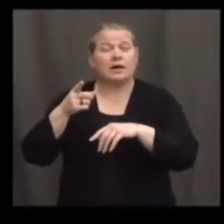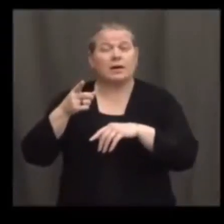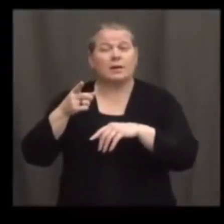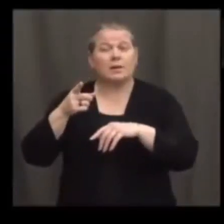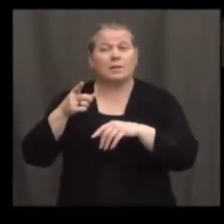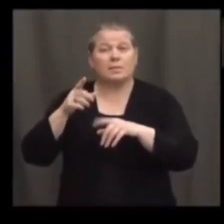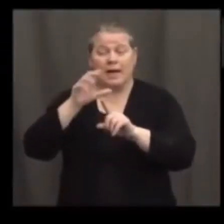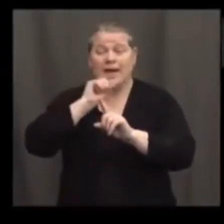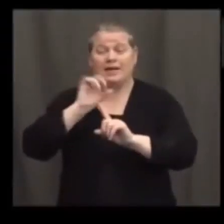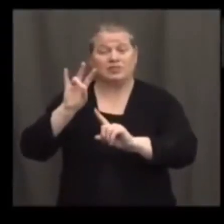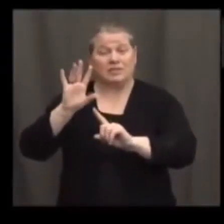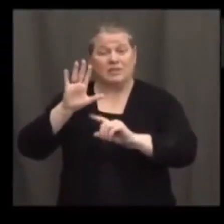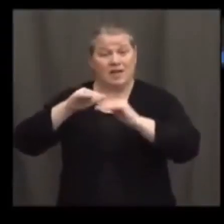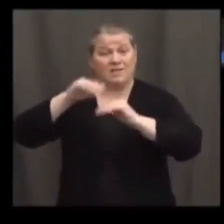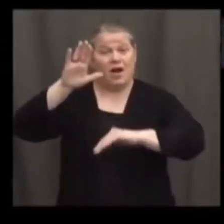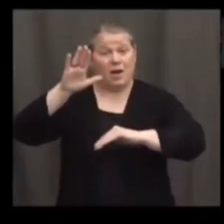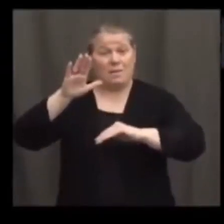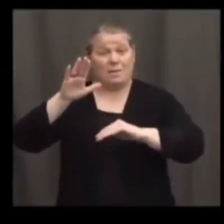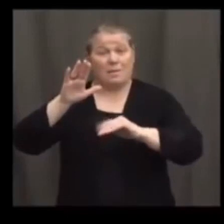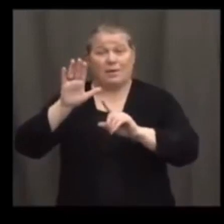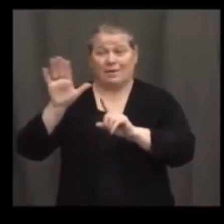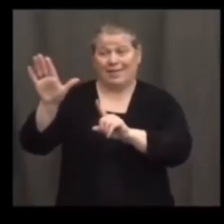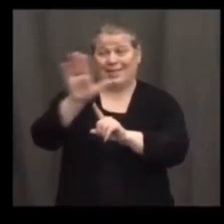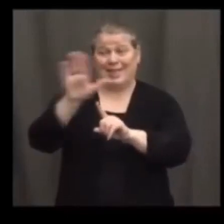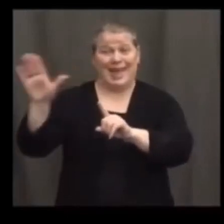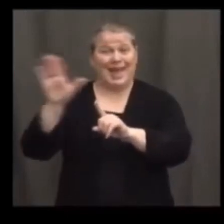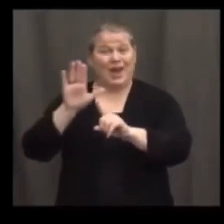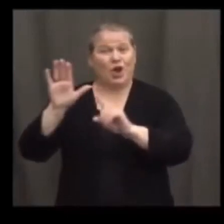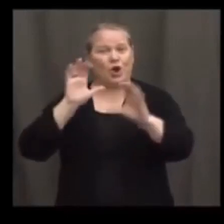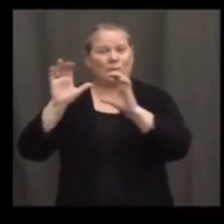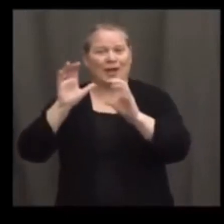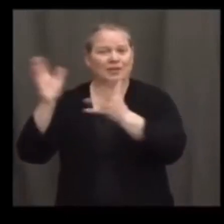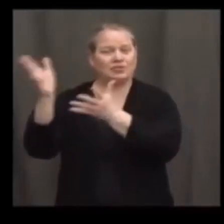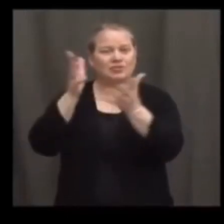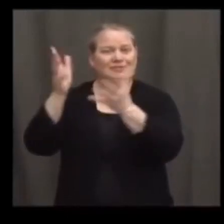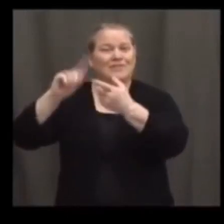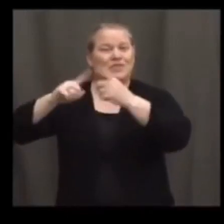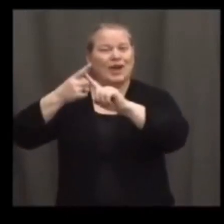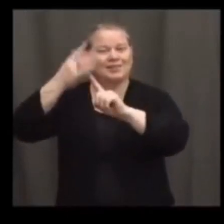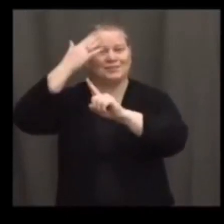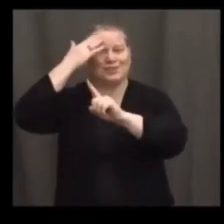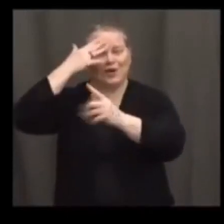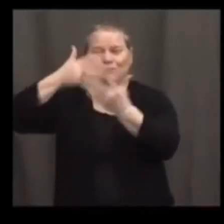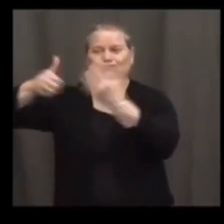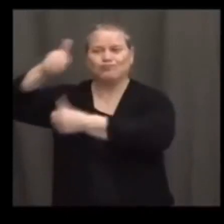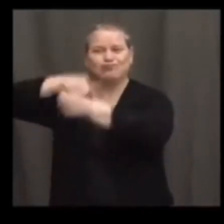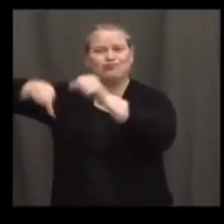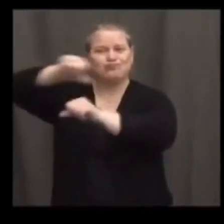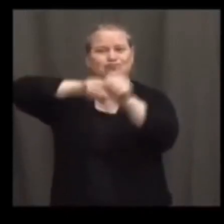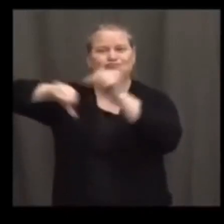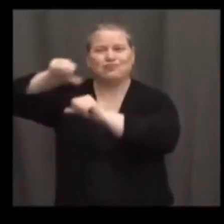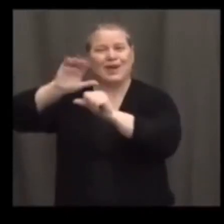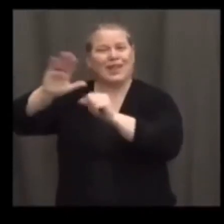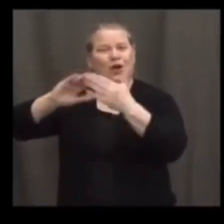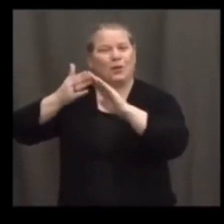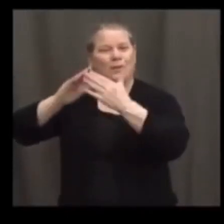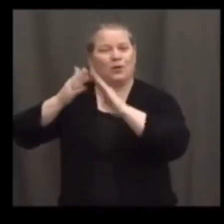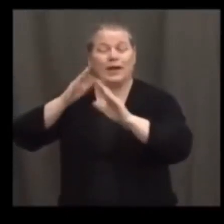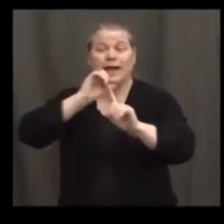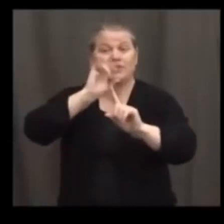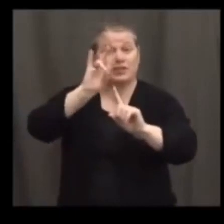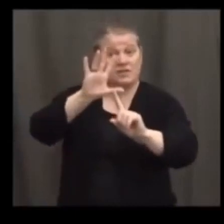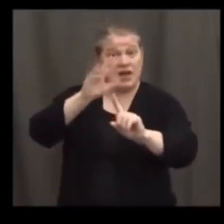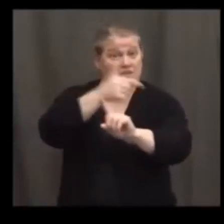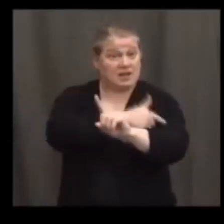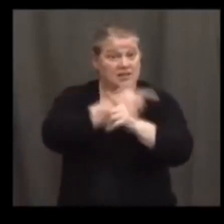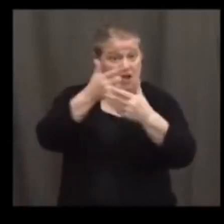75-plus-year-olds that have had the vaccine already can communicate with younger members in their own communities and their